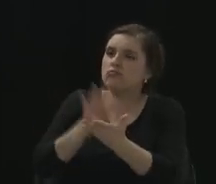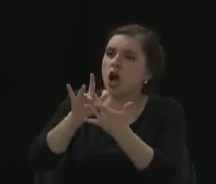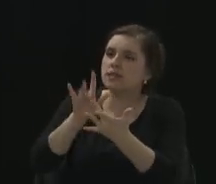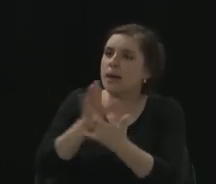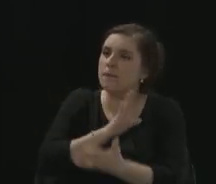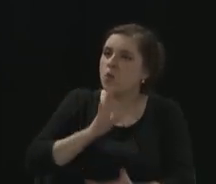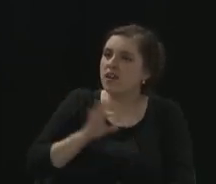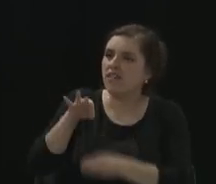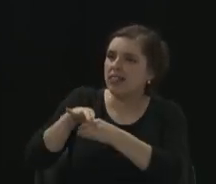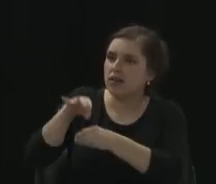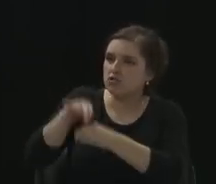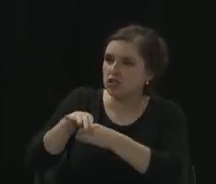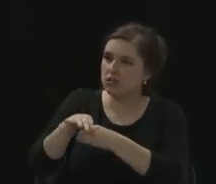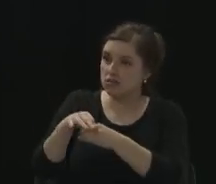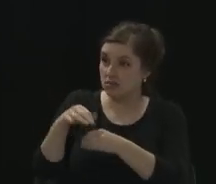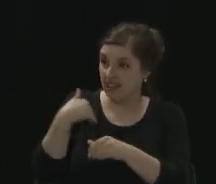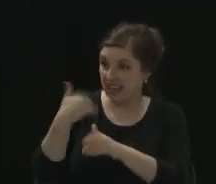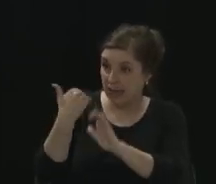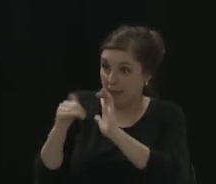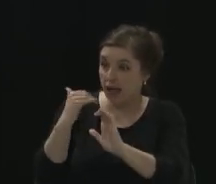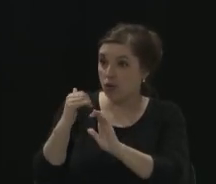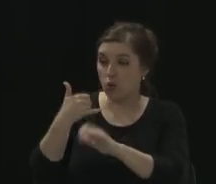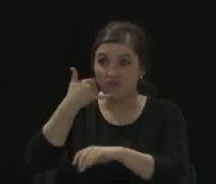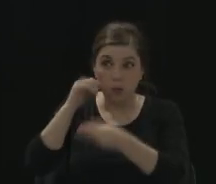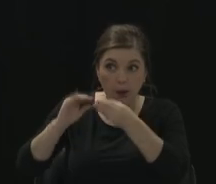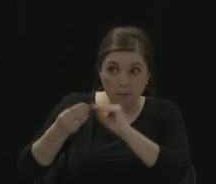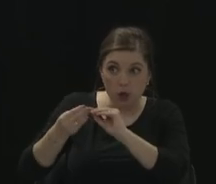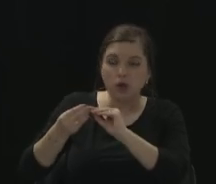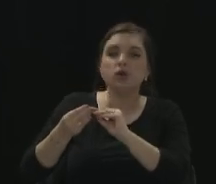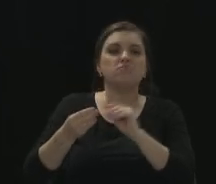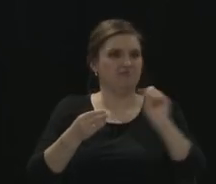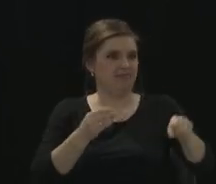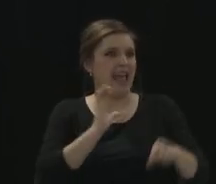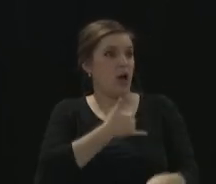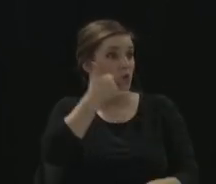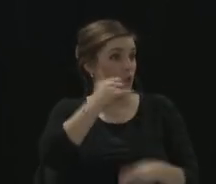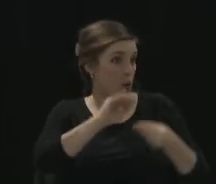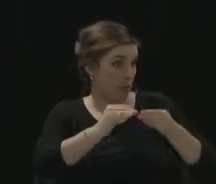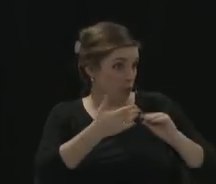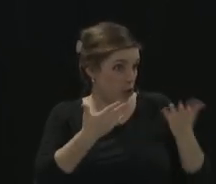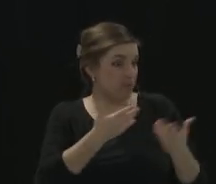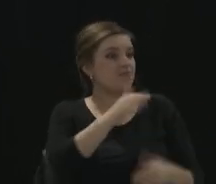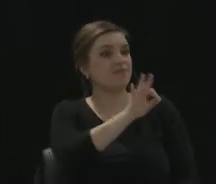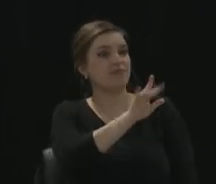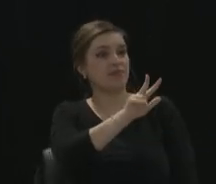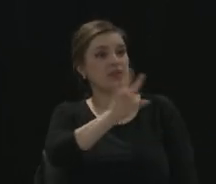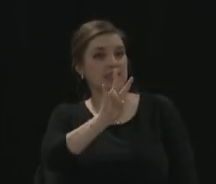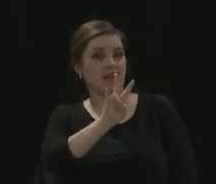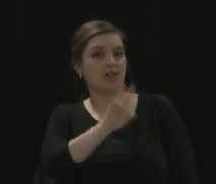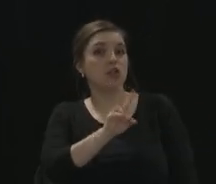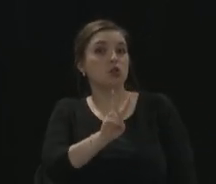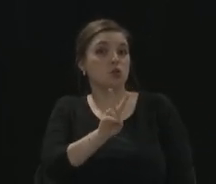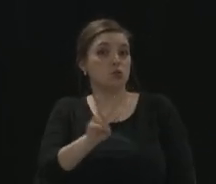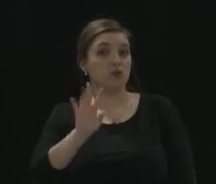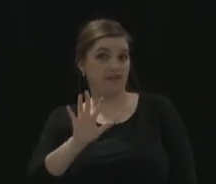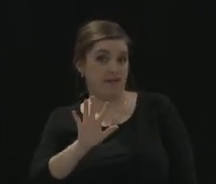for that? I'll give you a couple things. Our phone number down at Montgomery County is 937-225